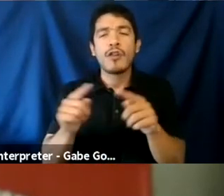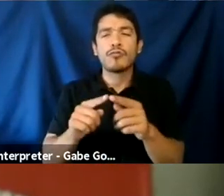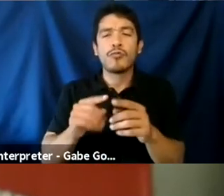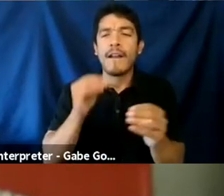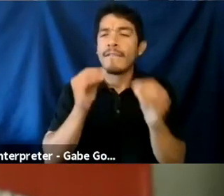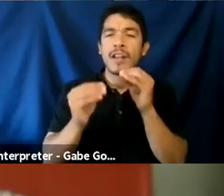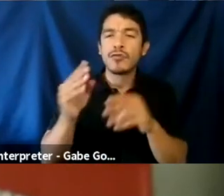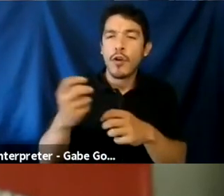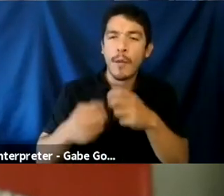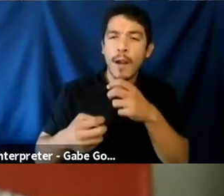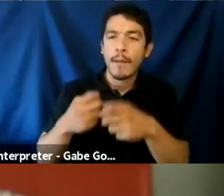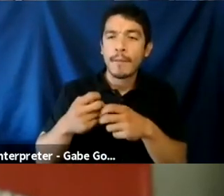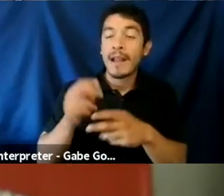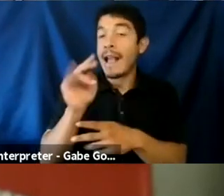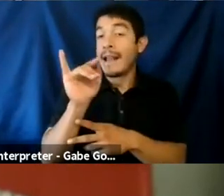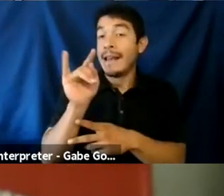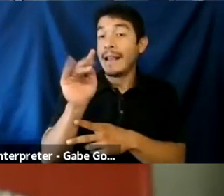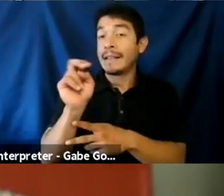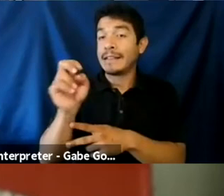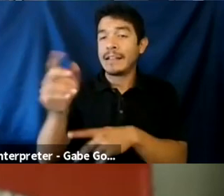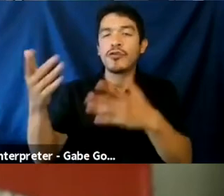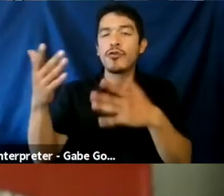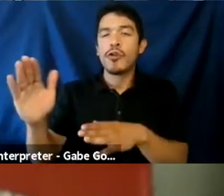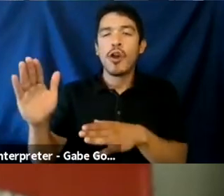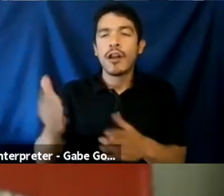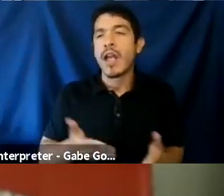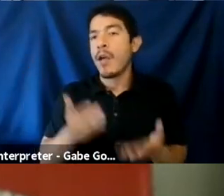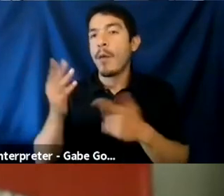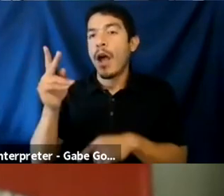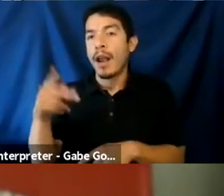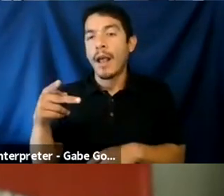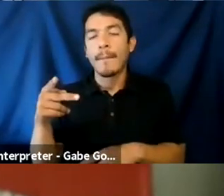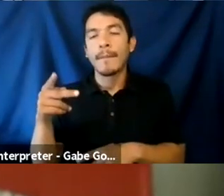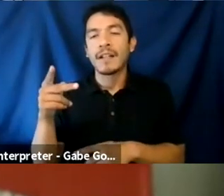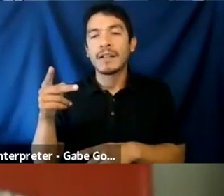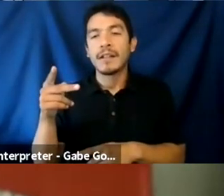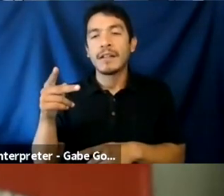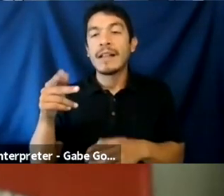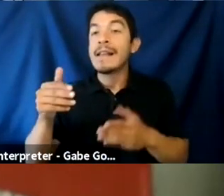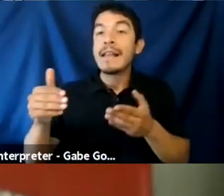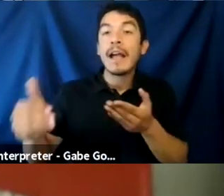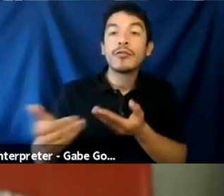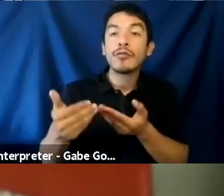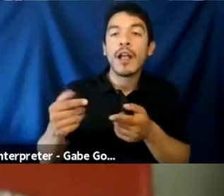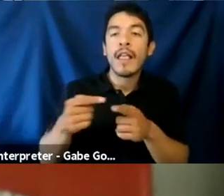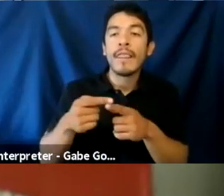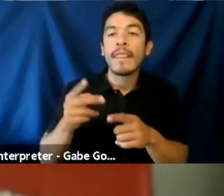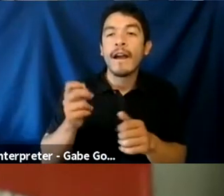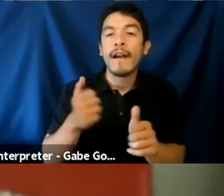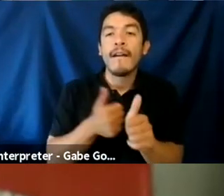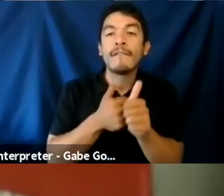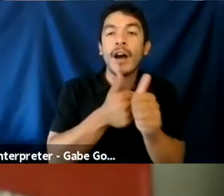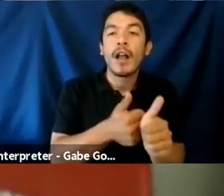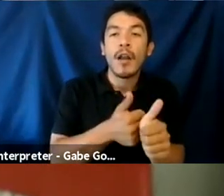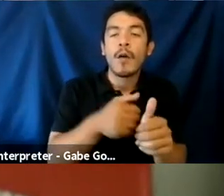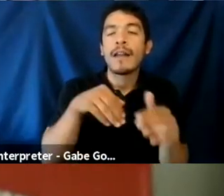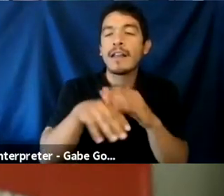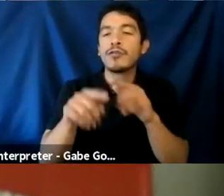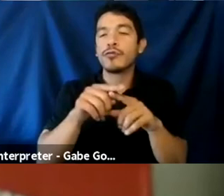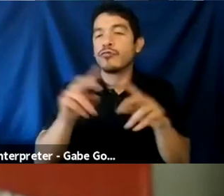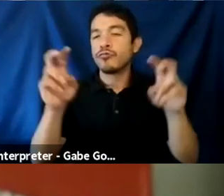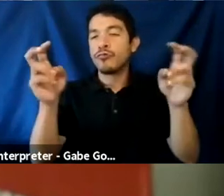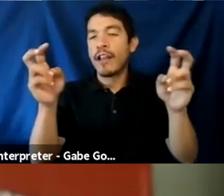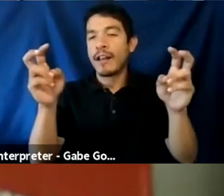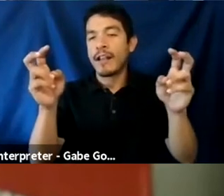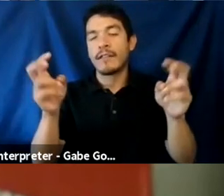Nicotine, you already brought up the sort of, uh, introducing the follow, um, aspect into rating, which